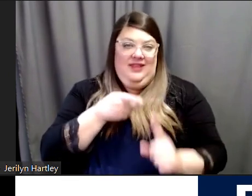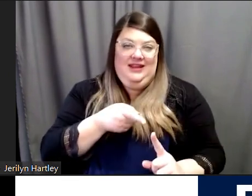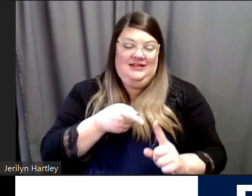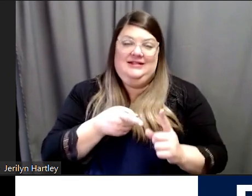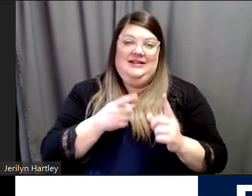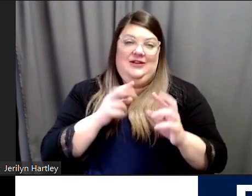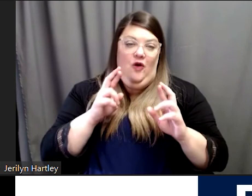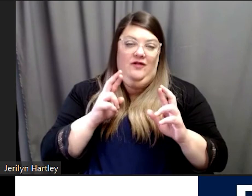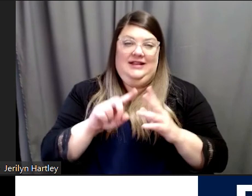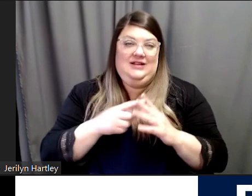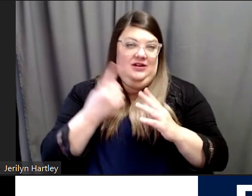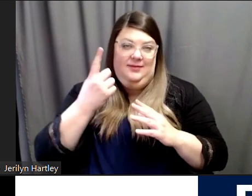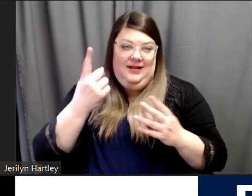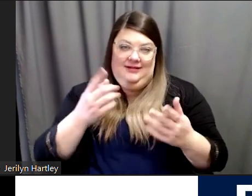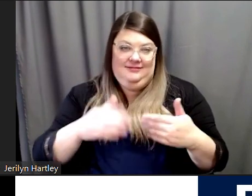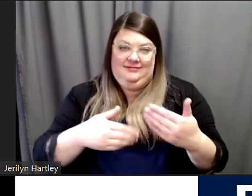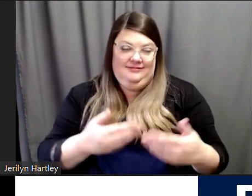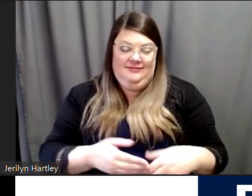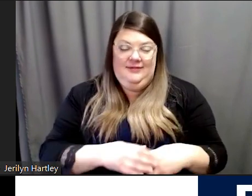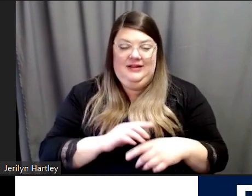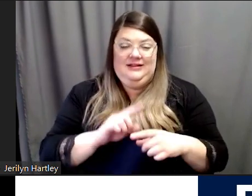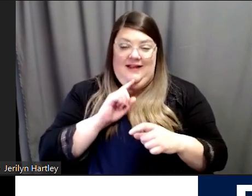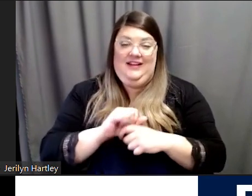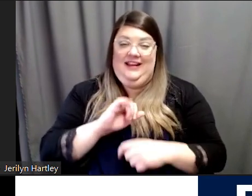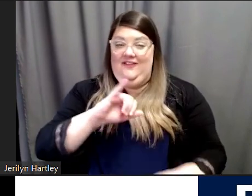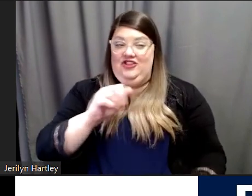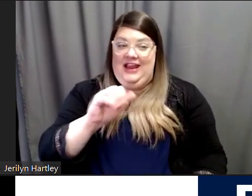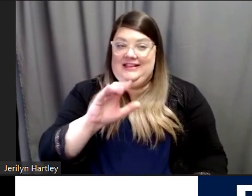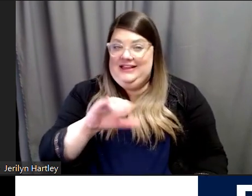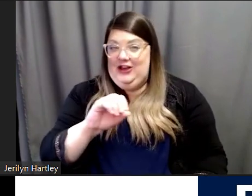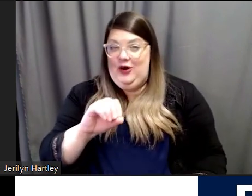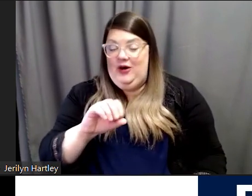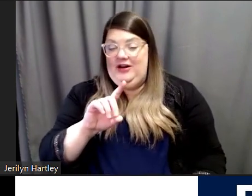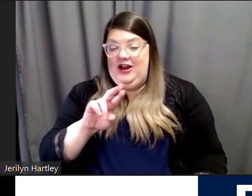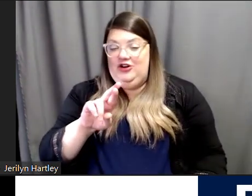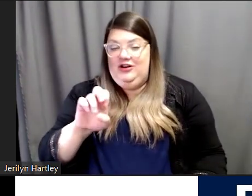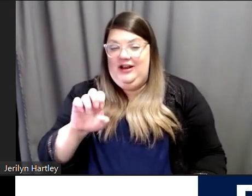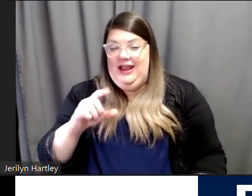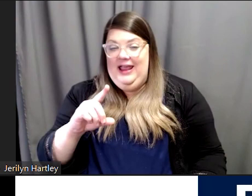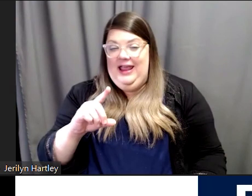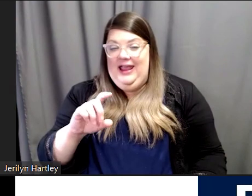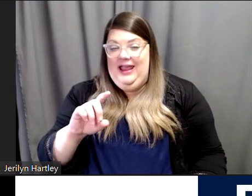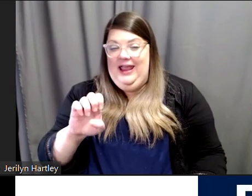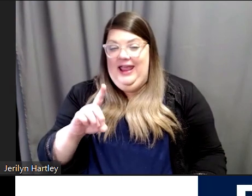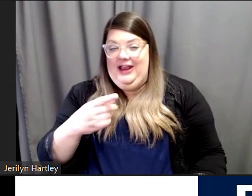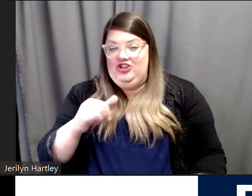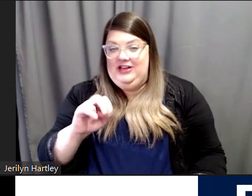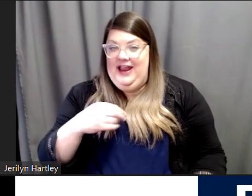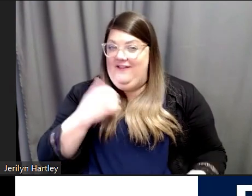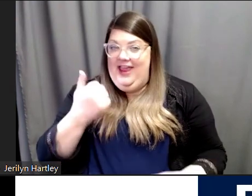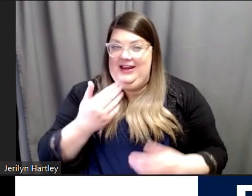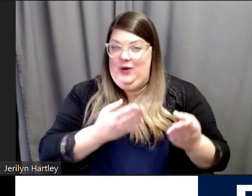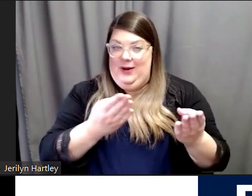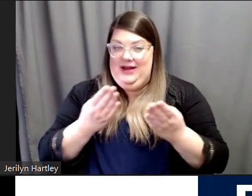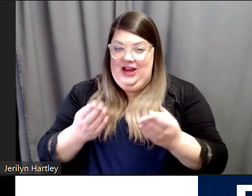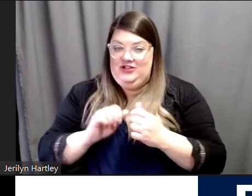know, definitely if JC or Dr. Edgen have any recommendations for